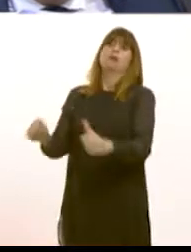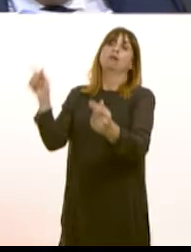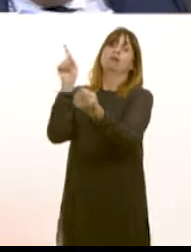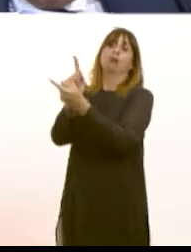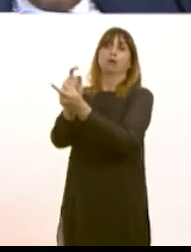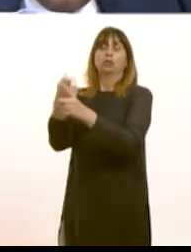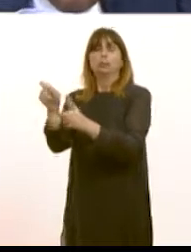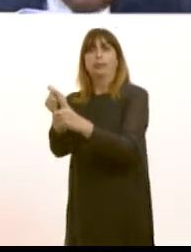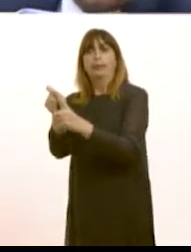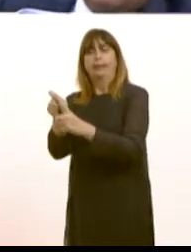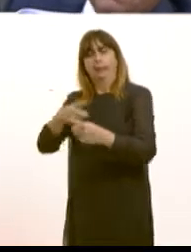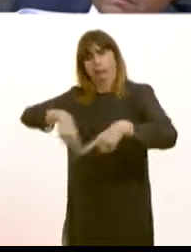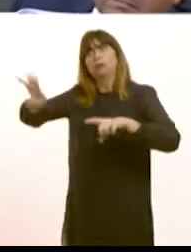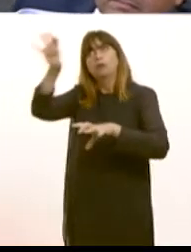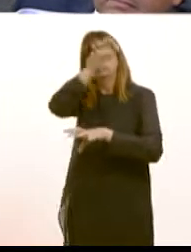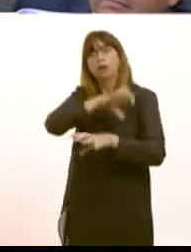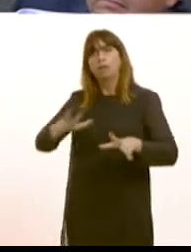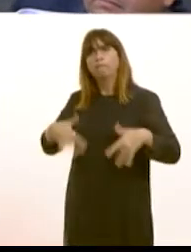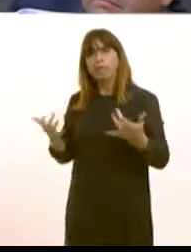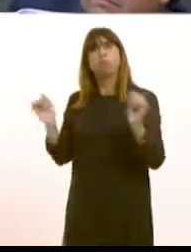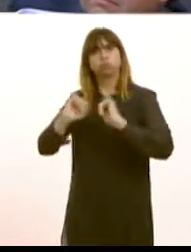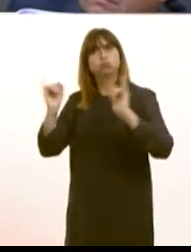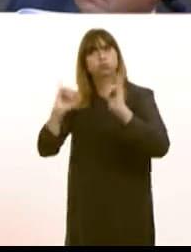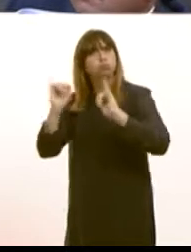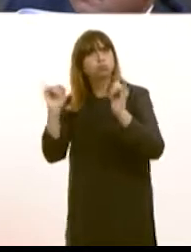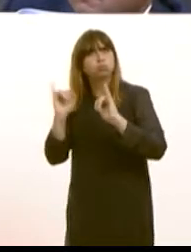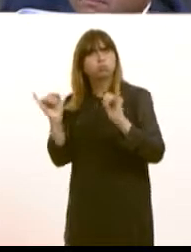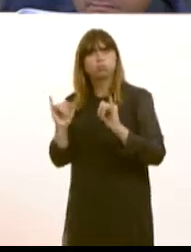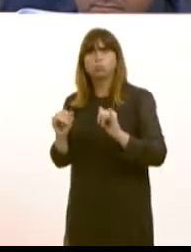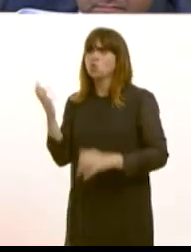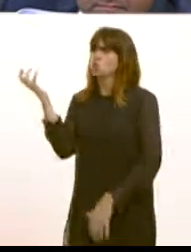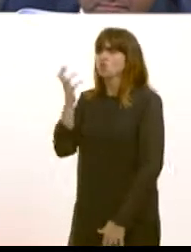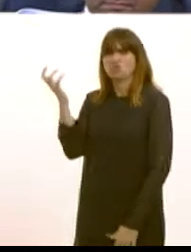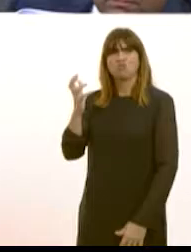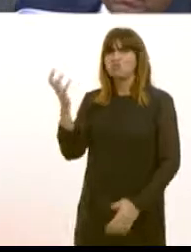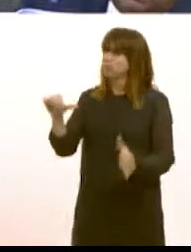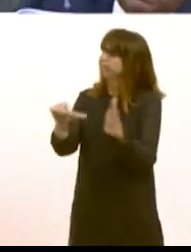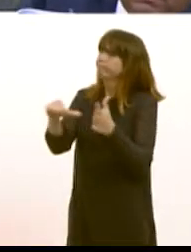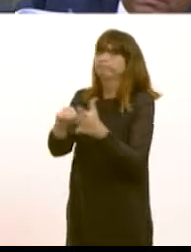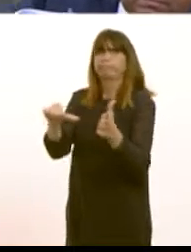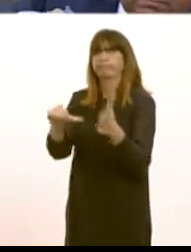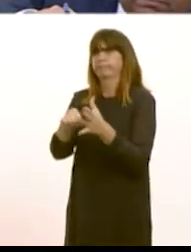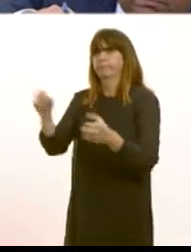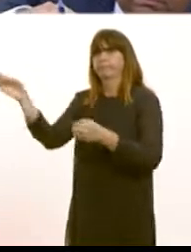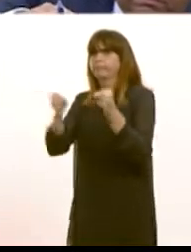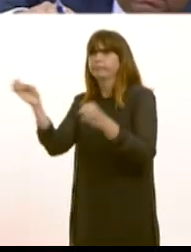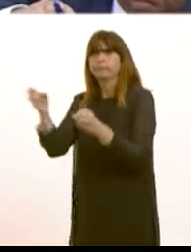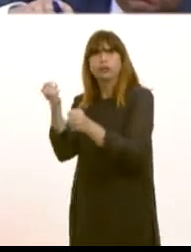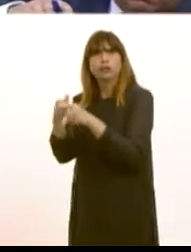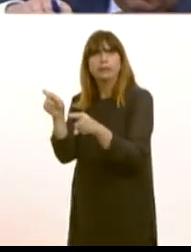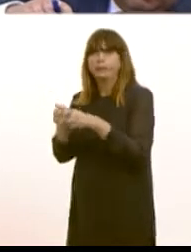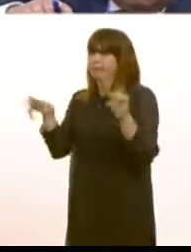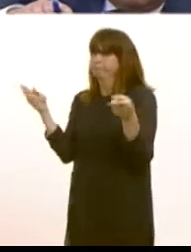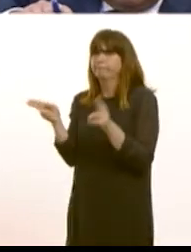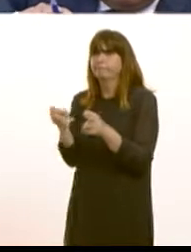do feel that there is a crisis. And they feel that there is a problem of recruitment and a shortage of GPs who are willing